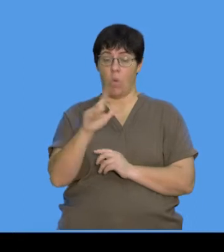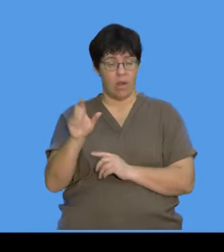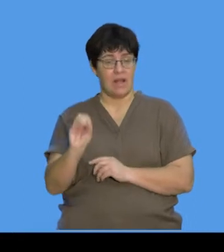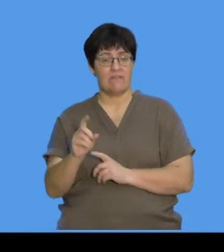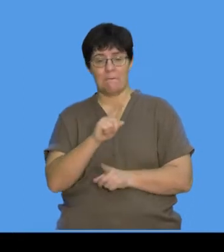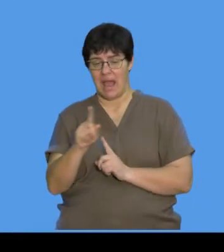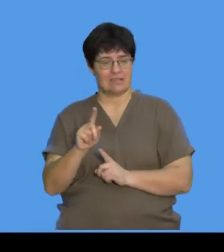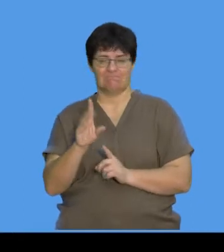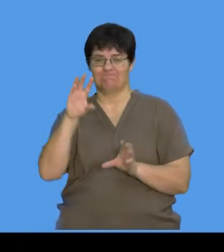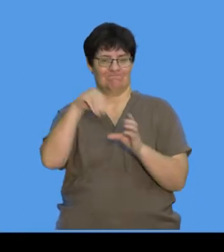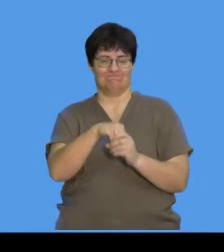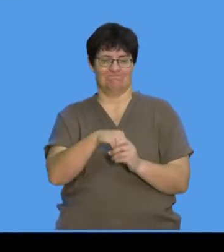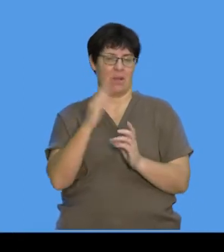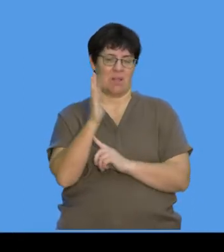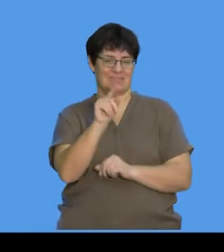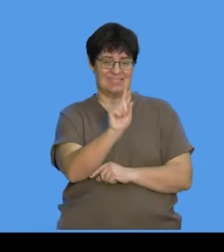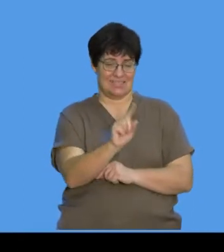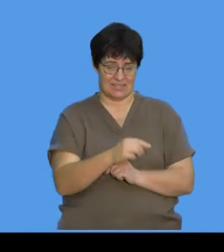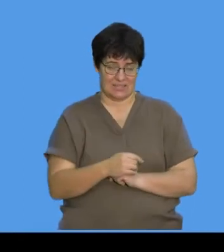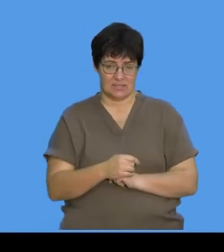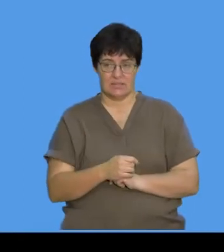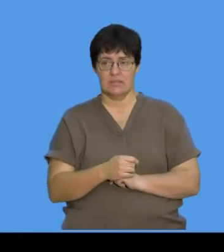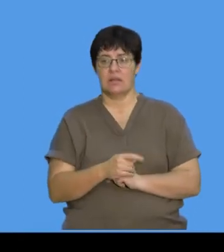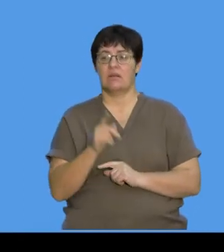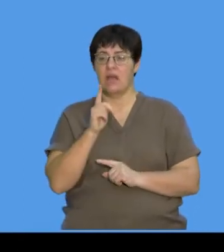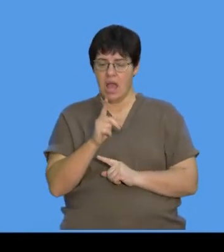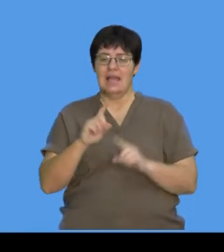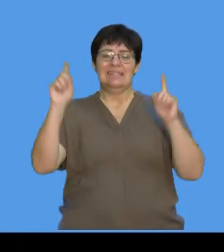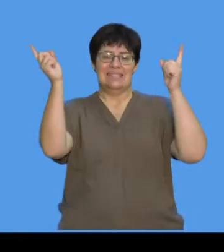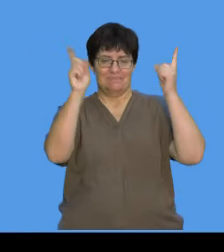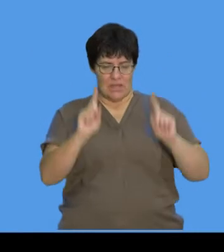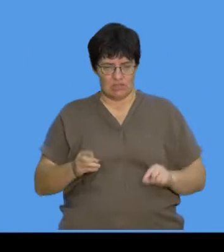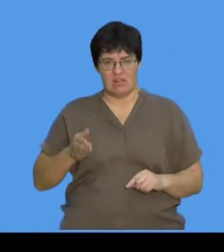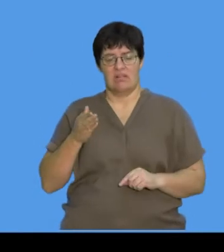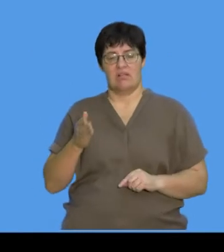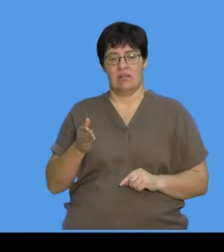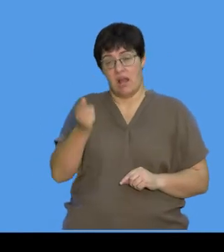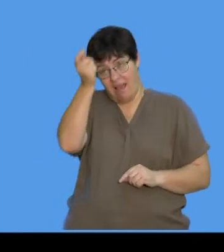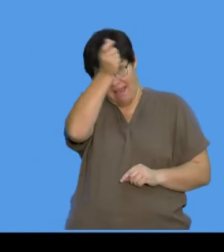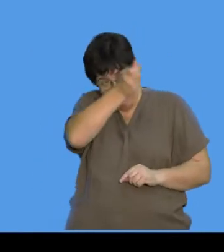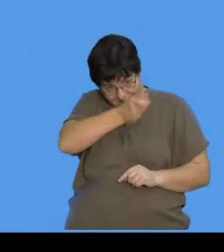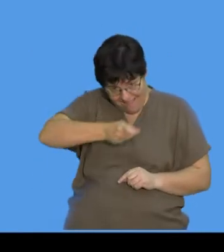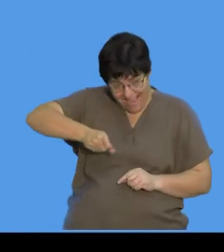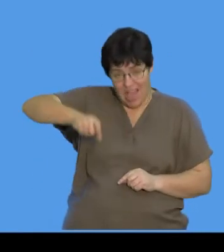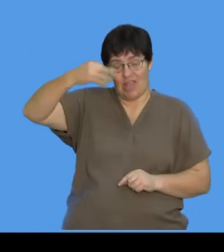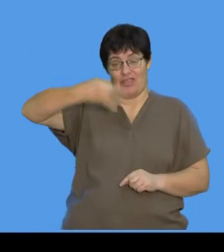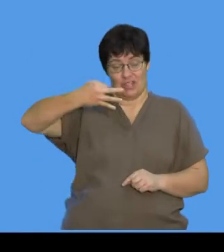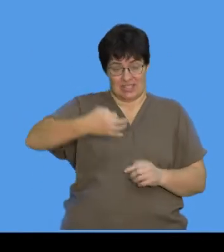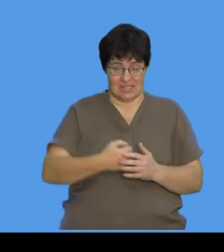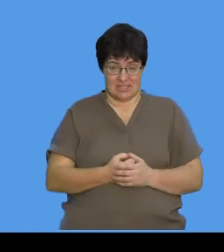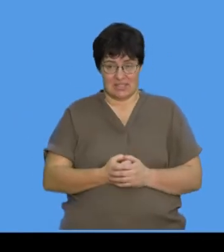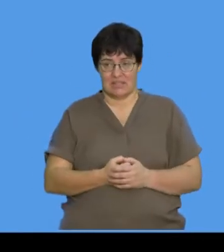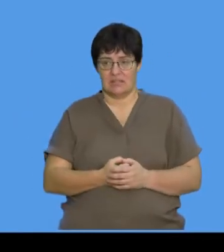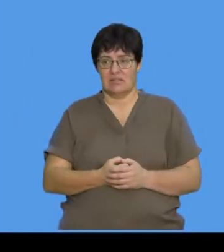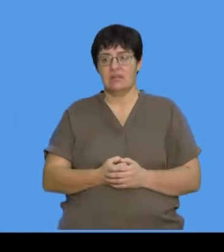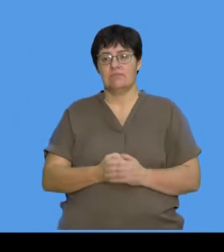doesn't have characteristics of plants. And then you'll see a very special thing around the third layer